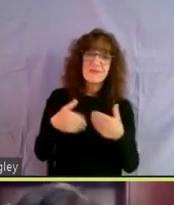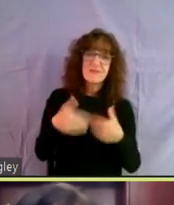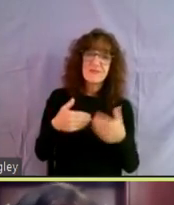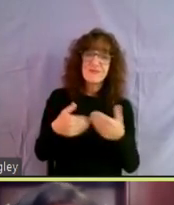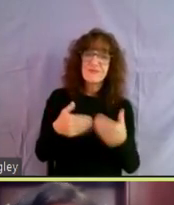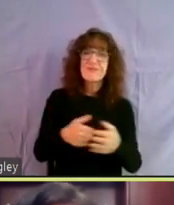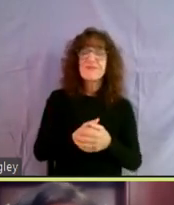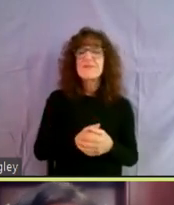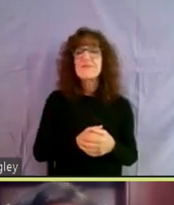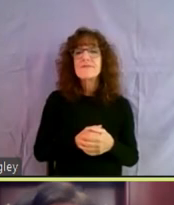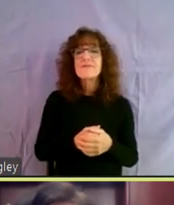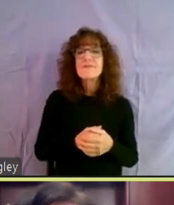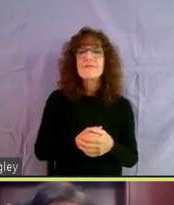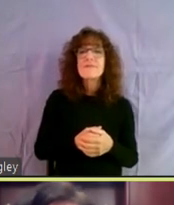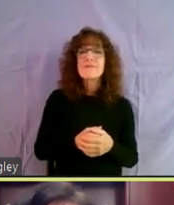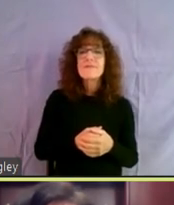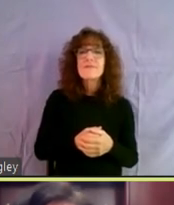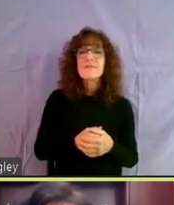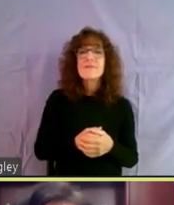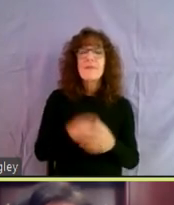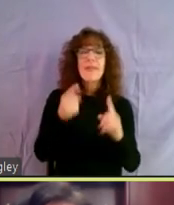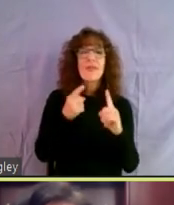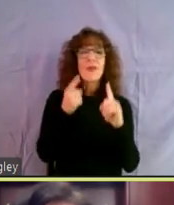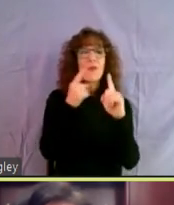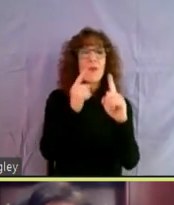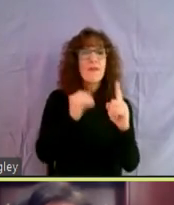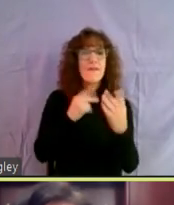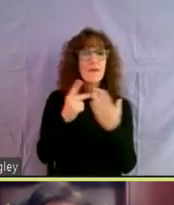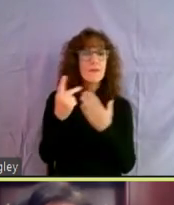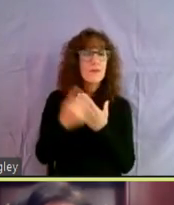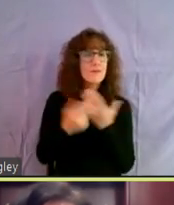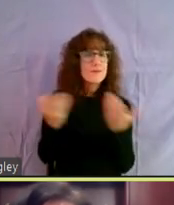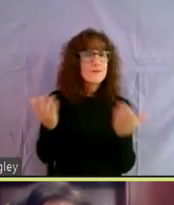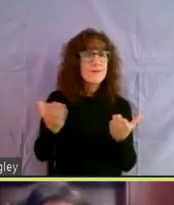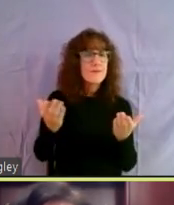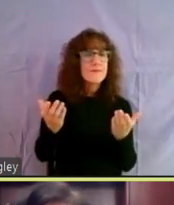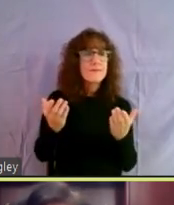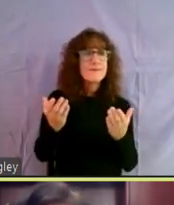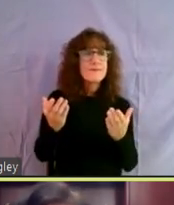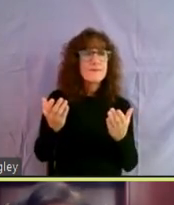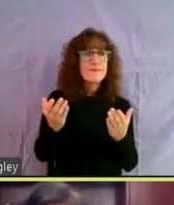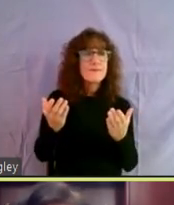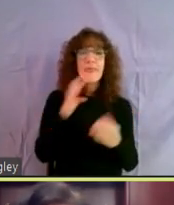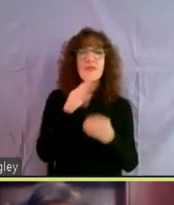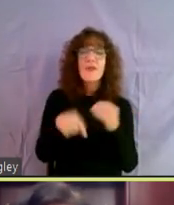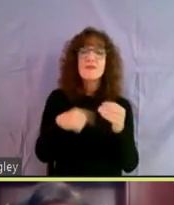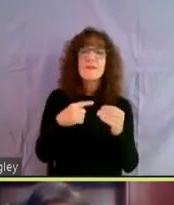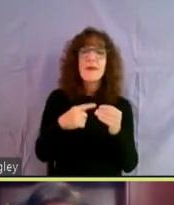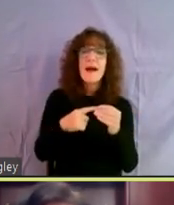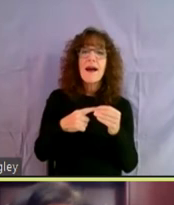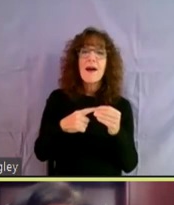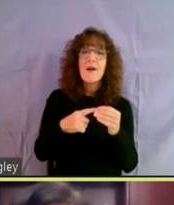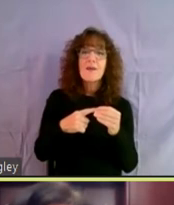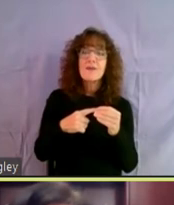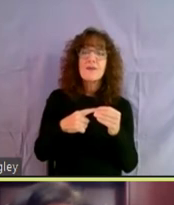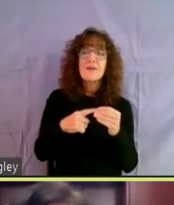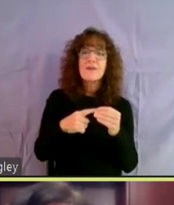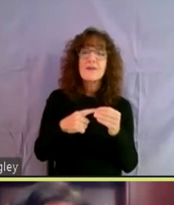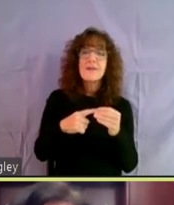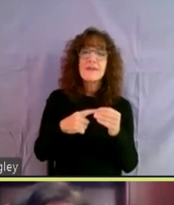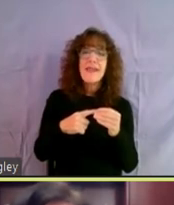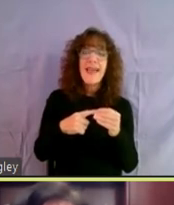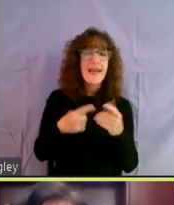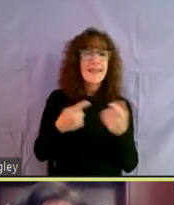Um, the, the goal of the program is to, um, is we talked about the fact that, you know, as this comes online,